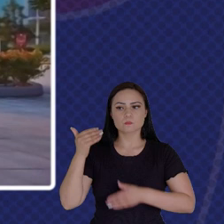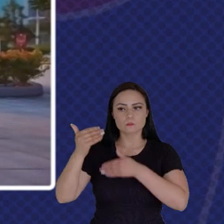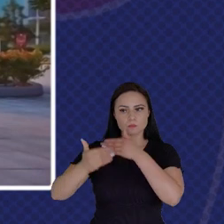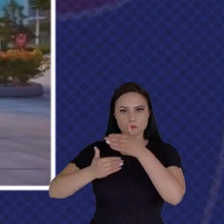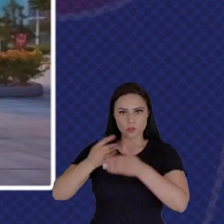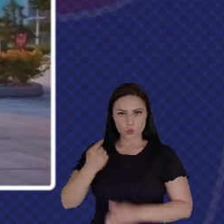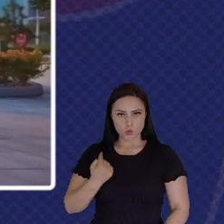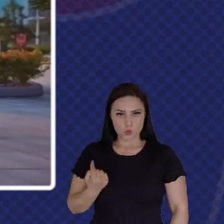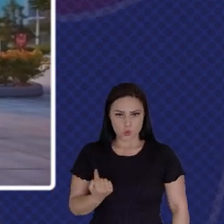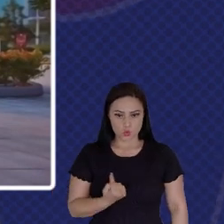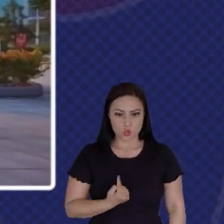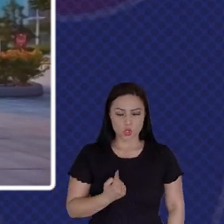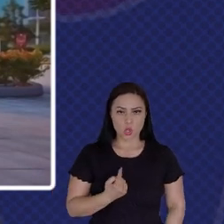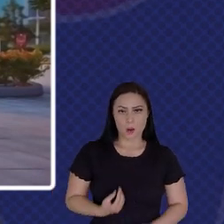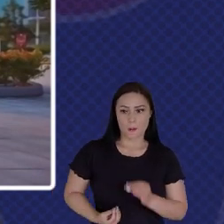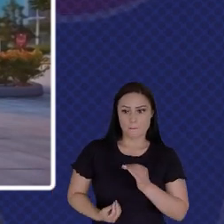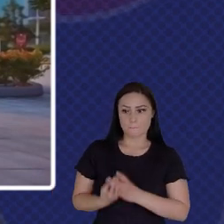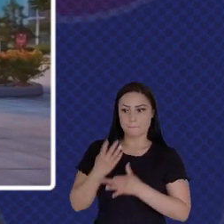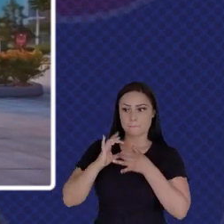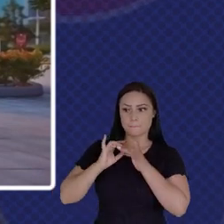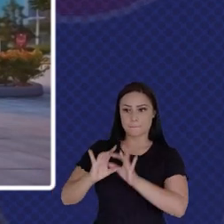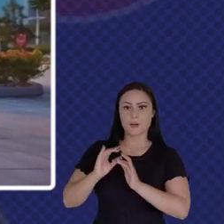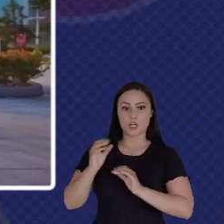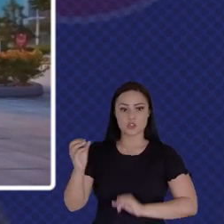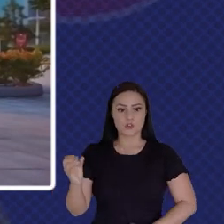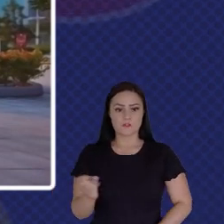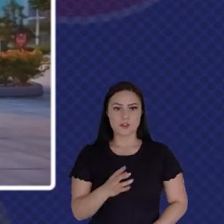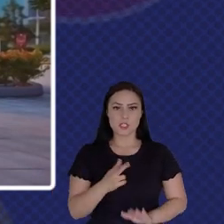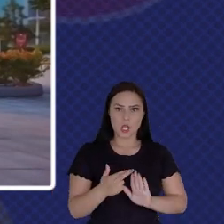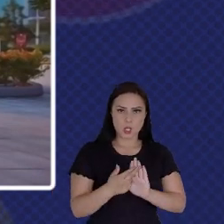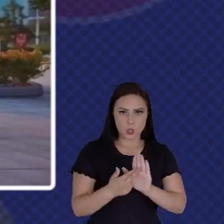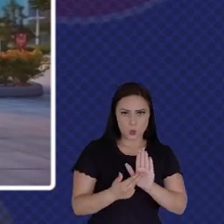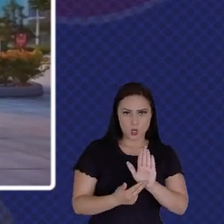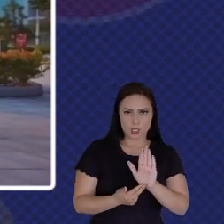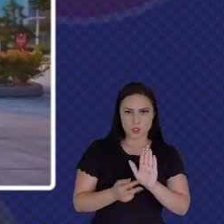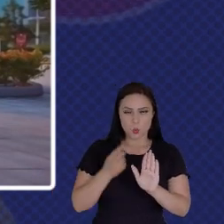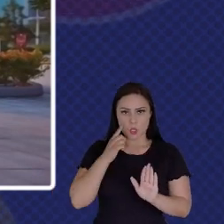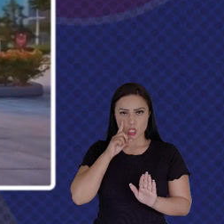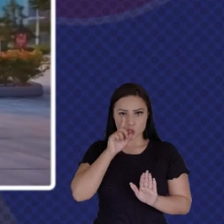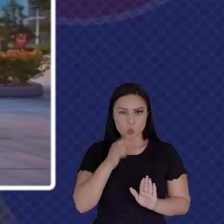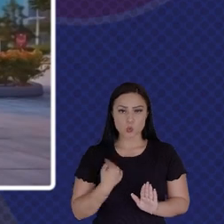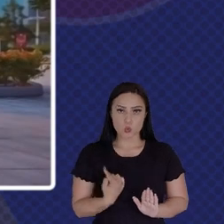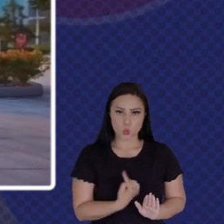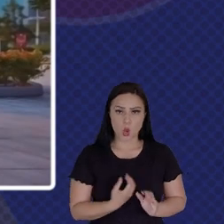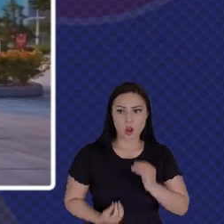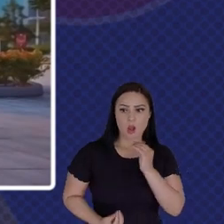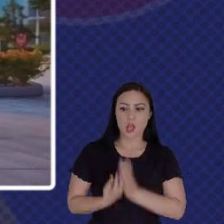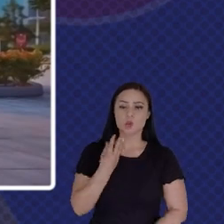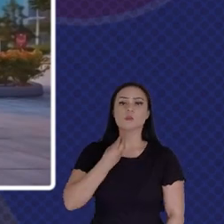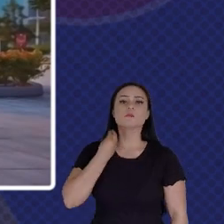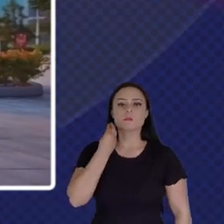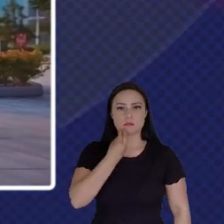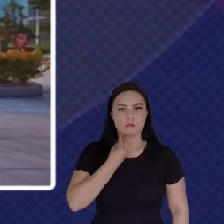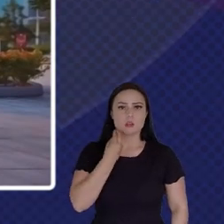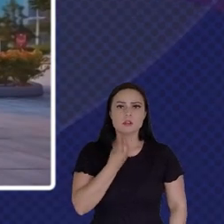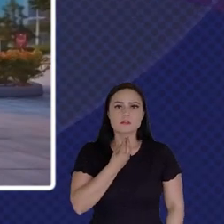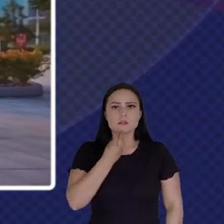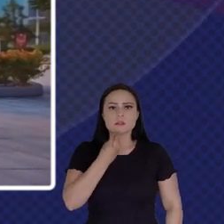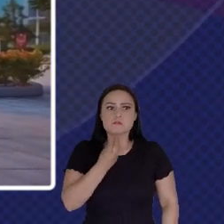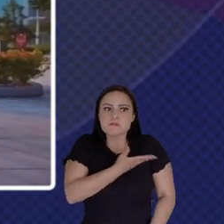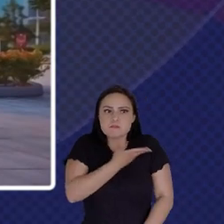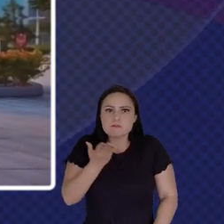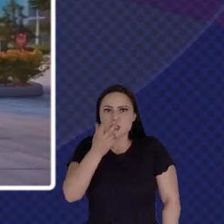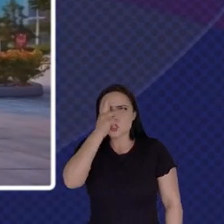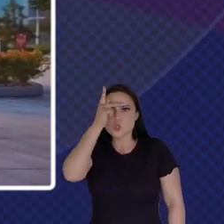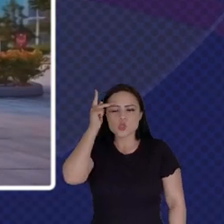Or Regulation For Risk Either Way We Are Creating An Experience For People Actually All Public Policy Is The Creation